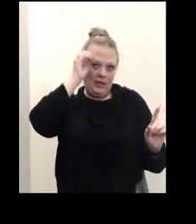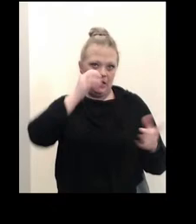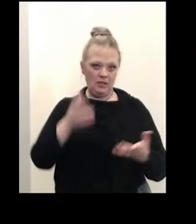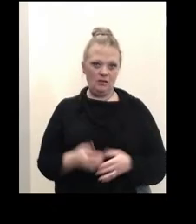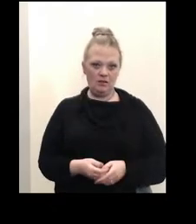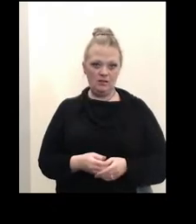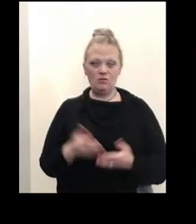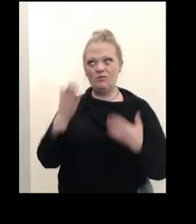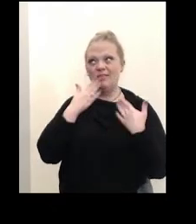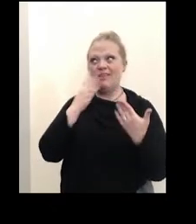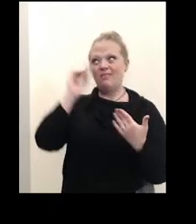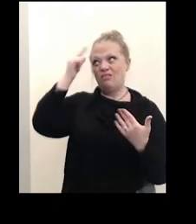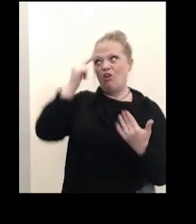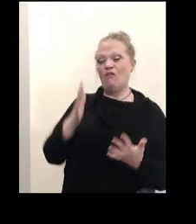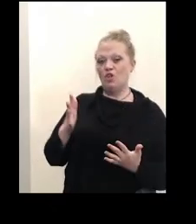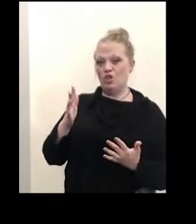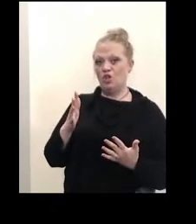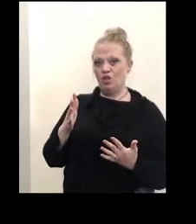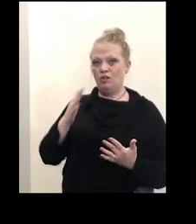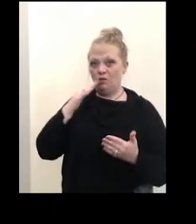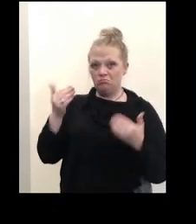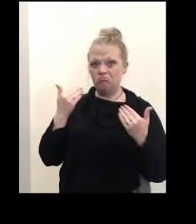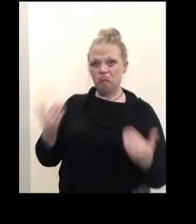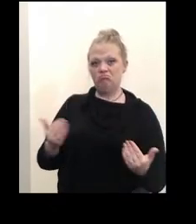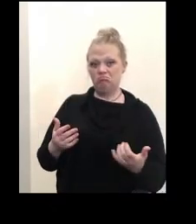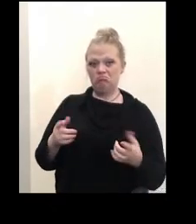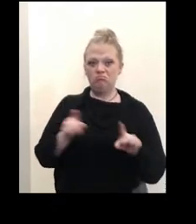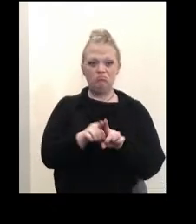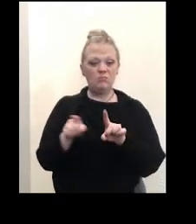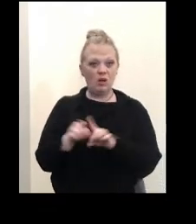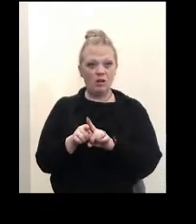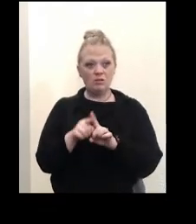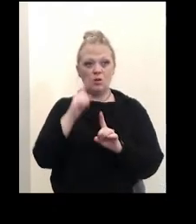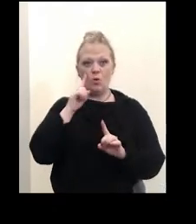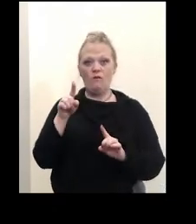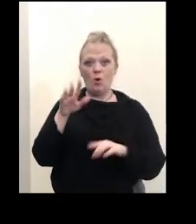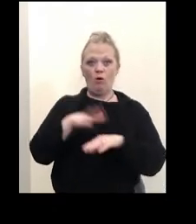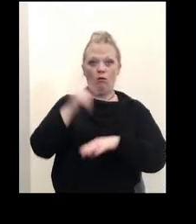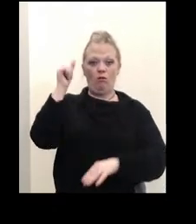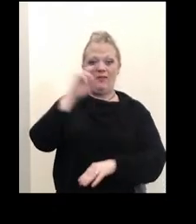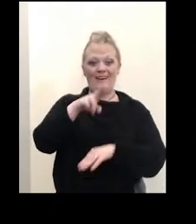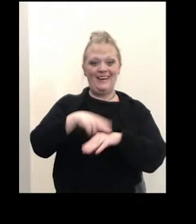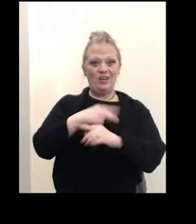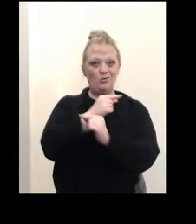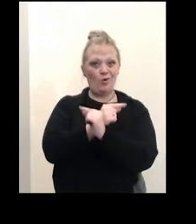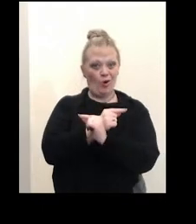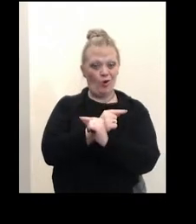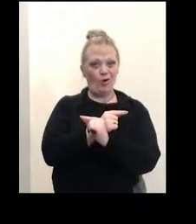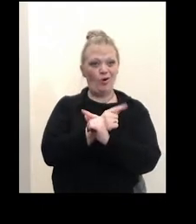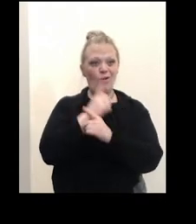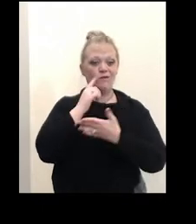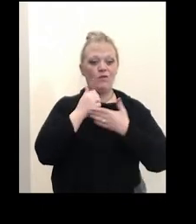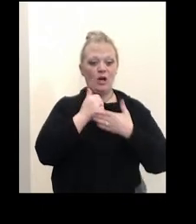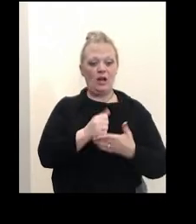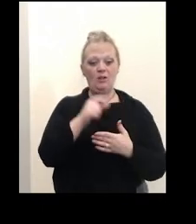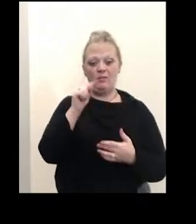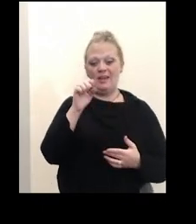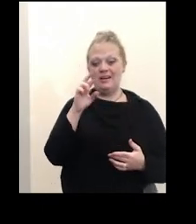thank the governor for taking that action, but also for calling up the National Guard to help at Terrace View, the ECMC